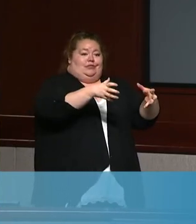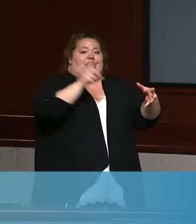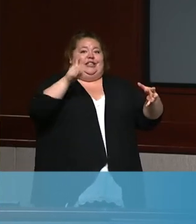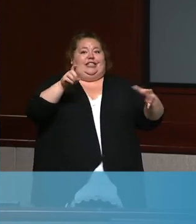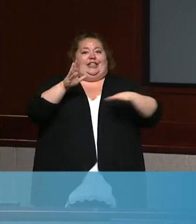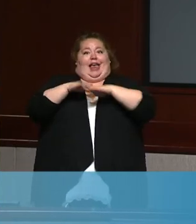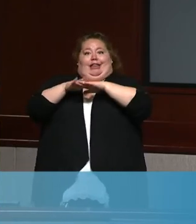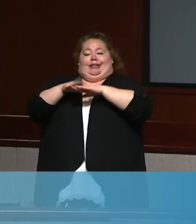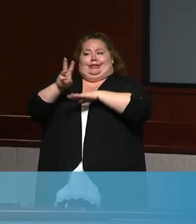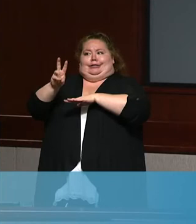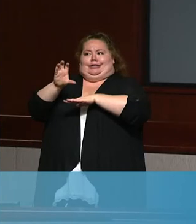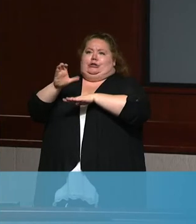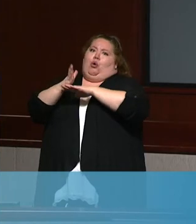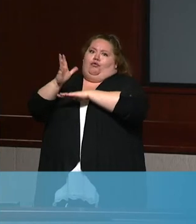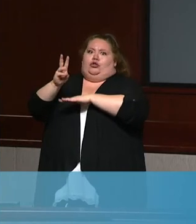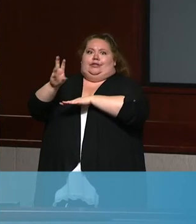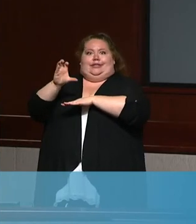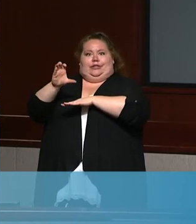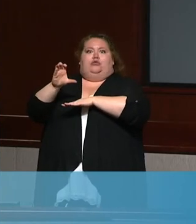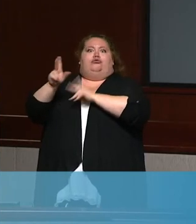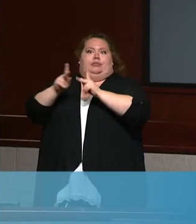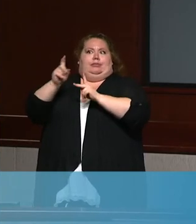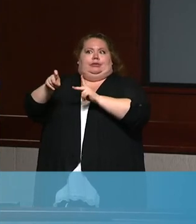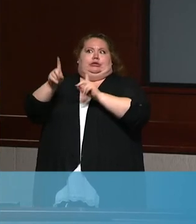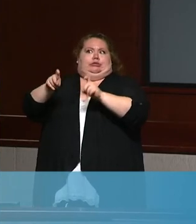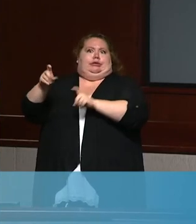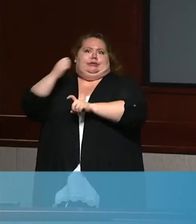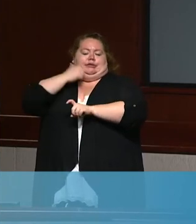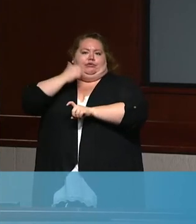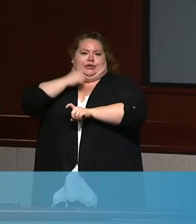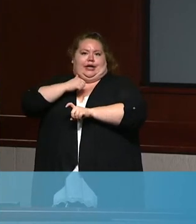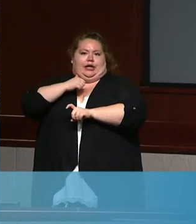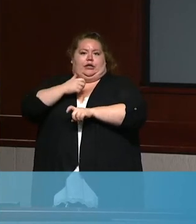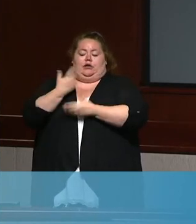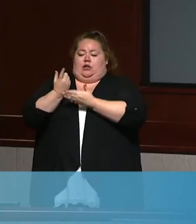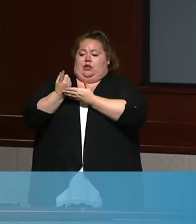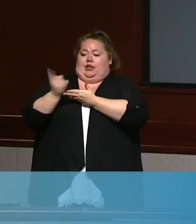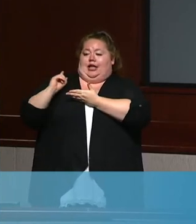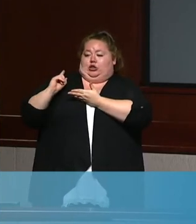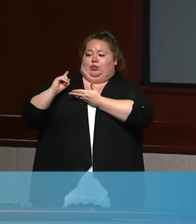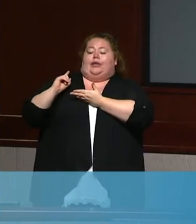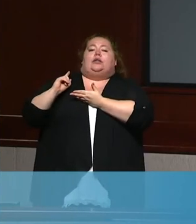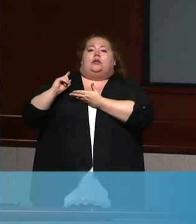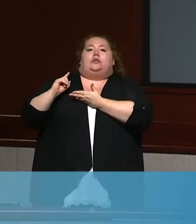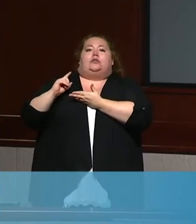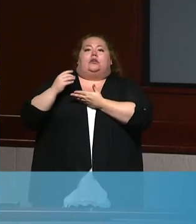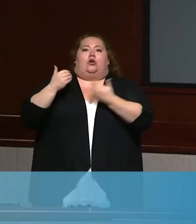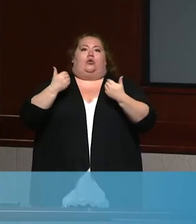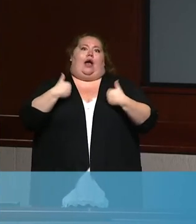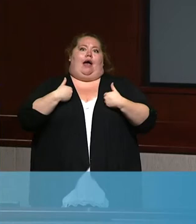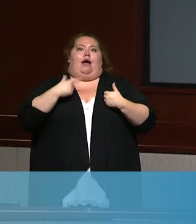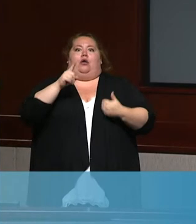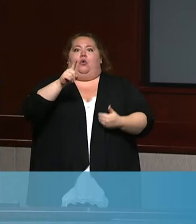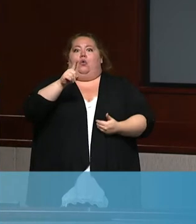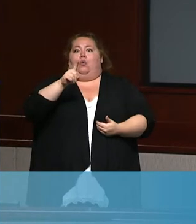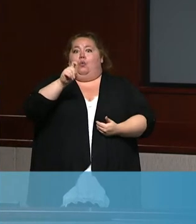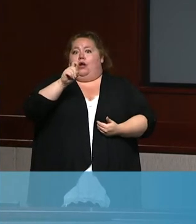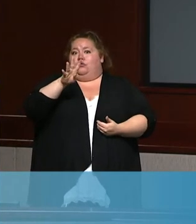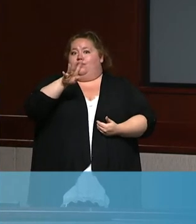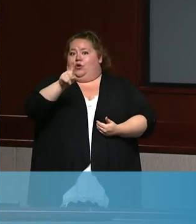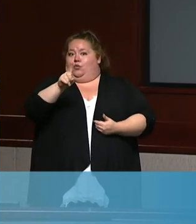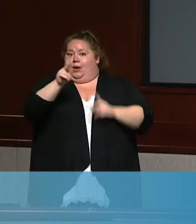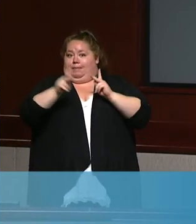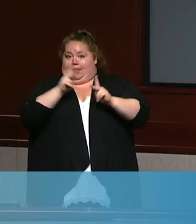state is reporting out, as of Tuesday the 22nd, was 141 tests per 100,000. The